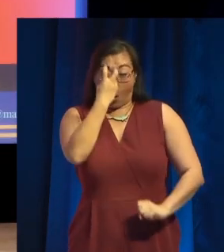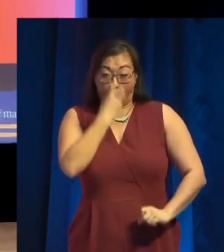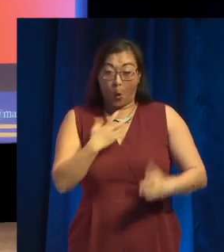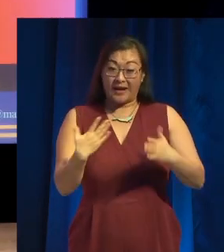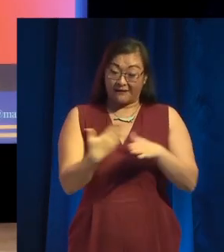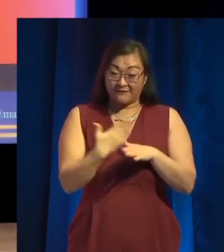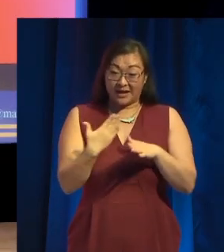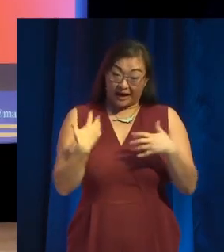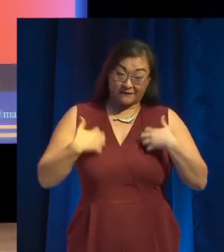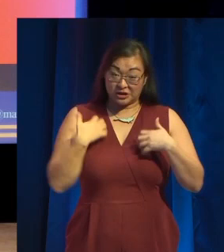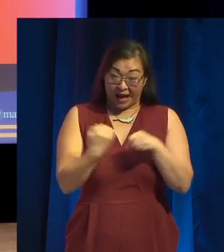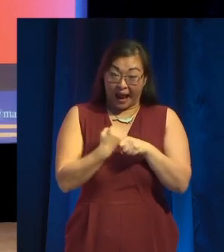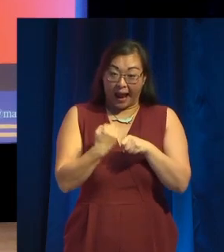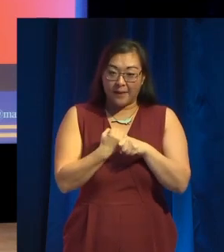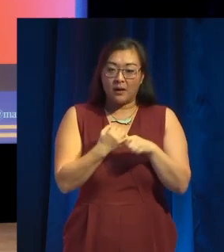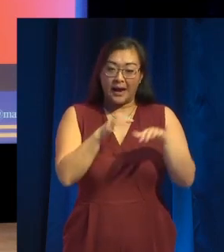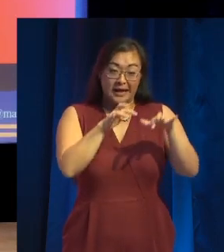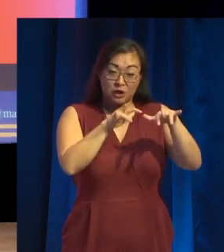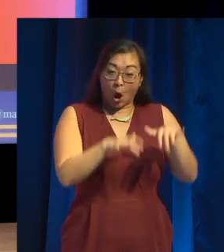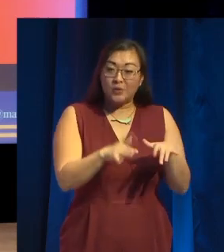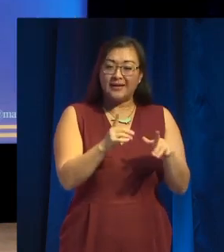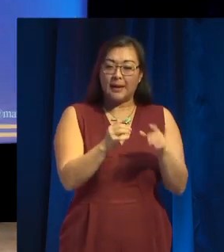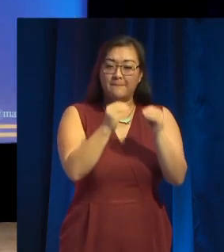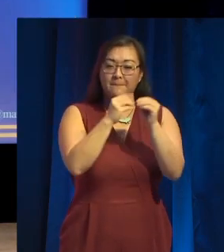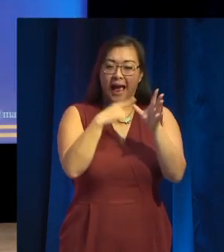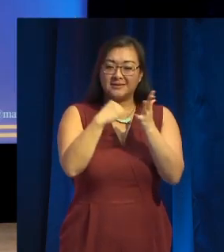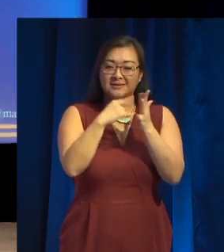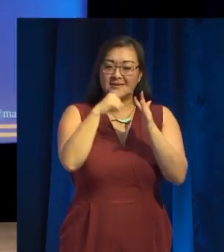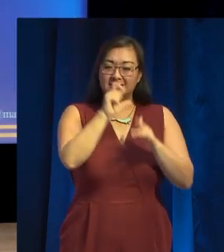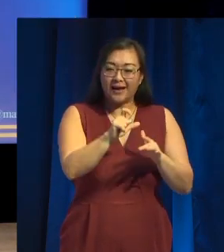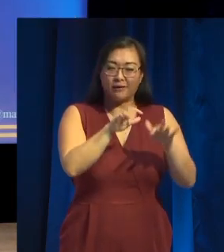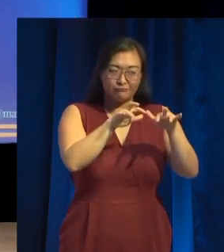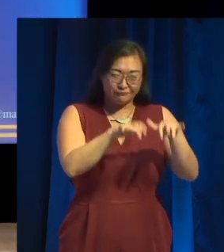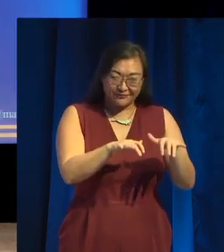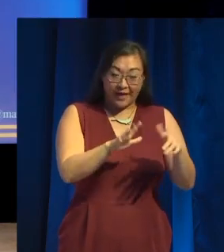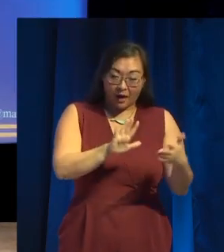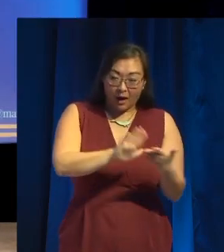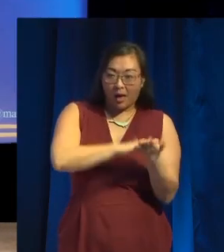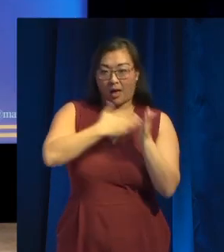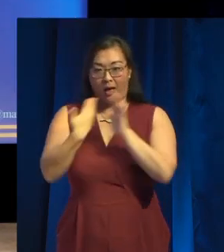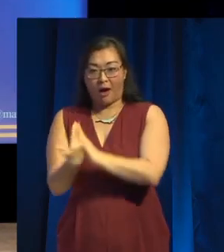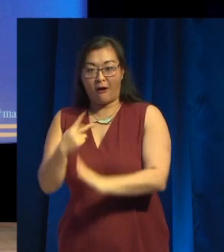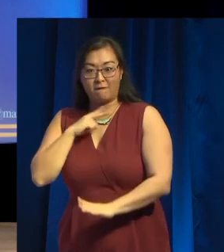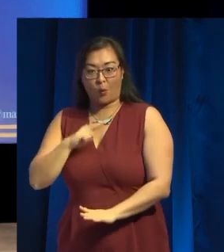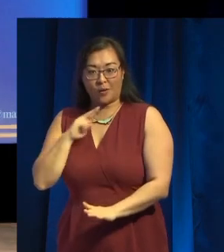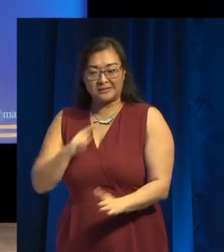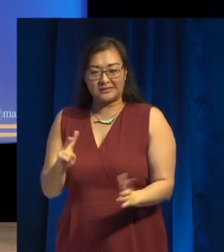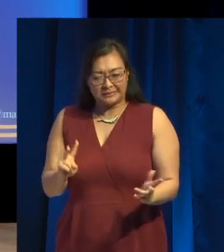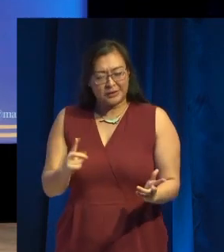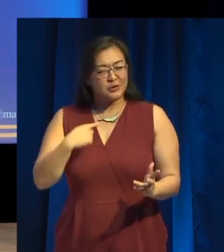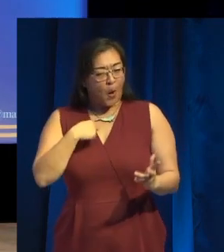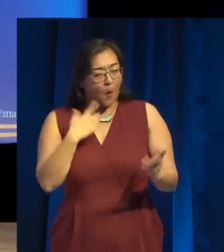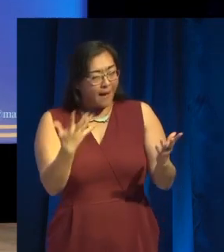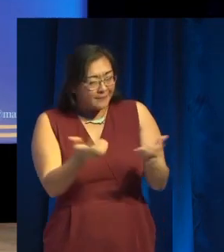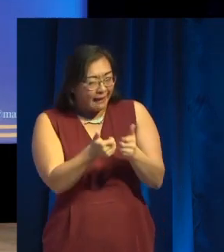and see if it can be converted to a voice medium. So, I played through the game, I looked at the source code. It's written